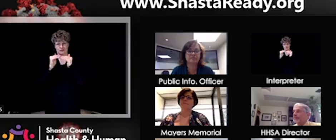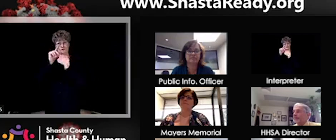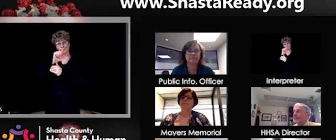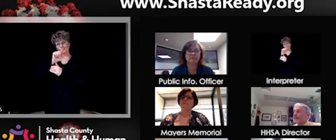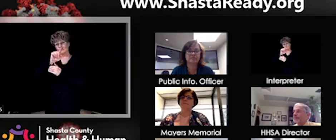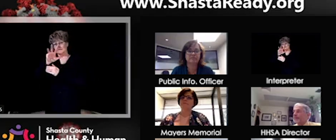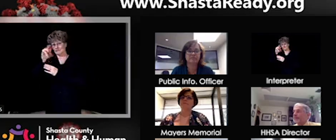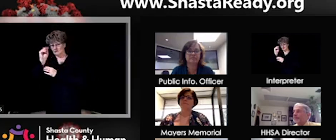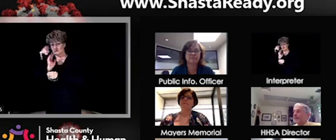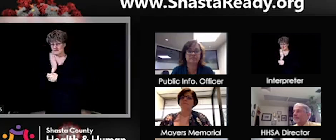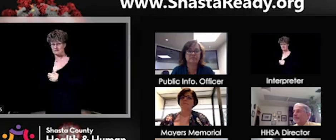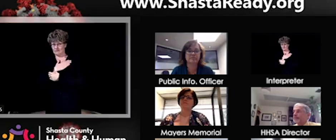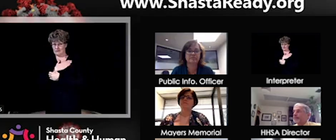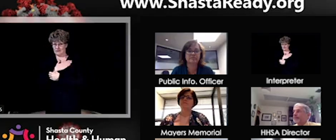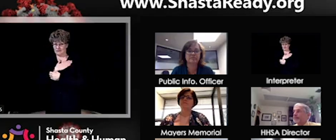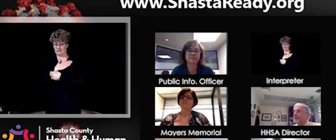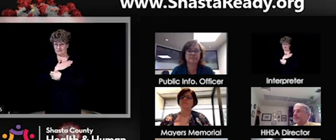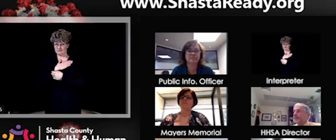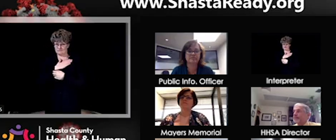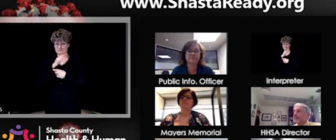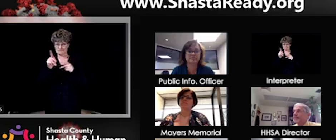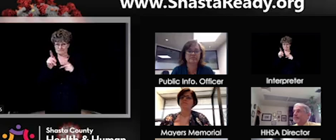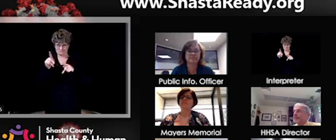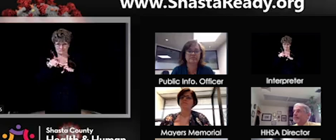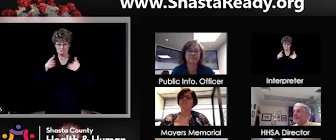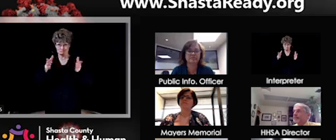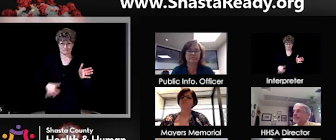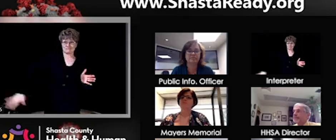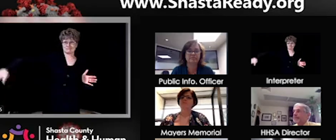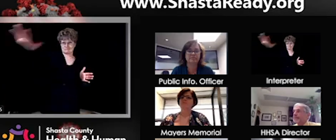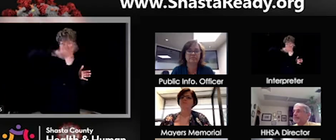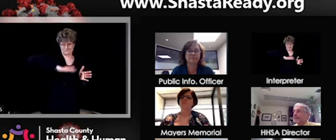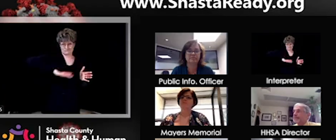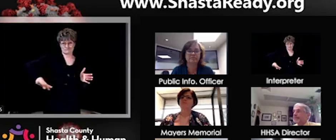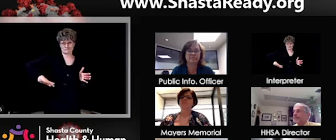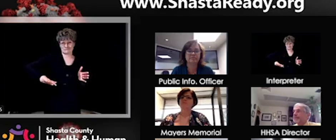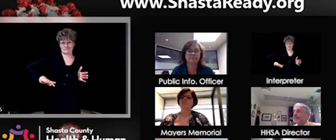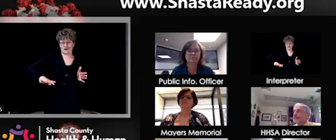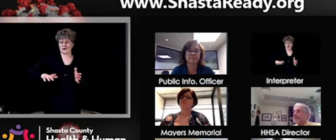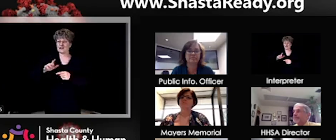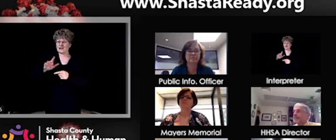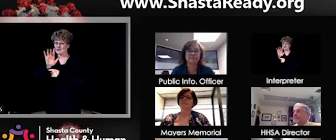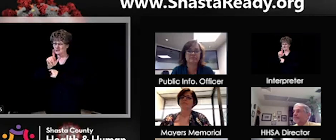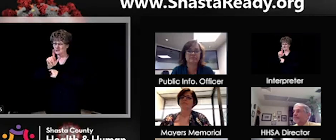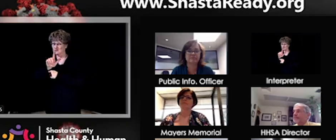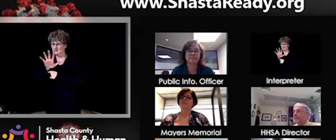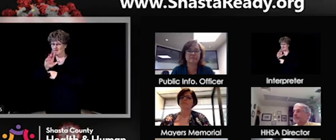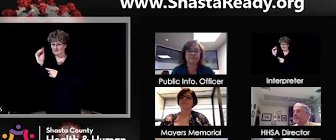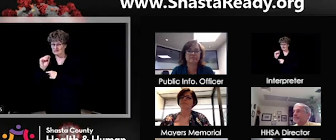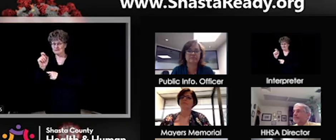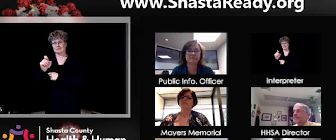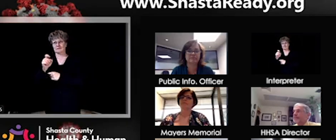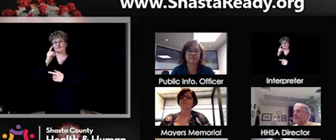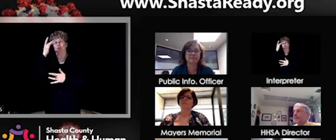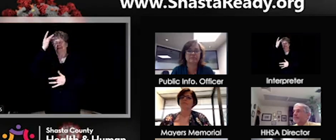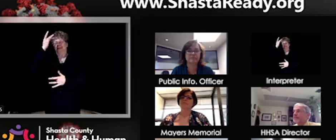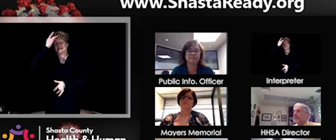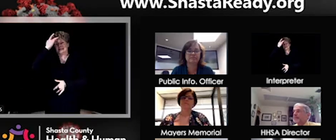um, and really, really very sick to get to the level of immunity, which is about 70% or so. So,